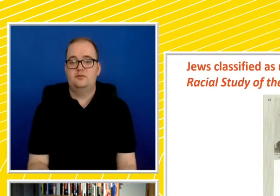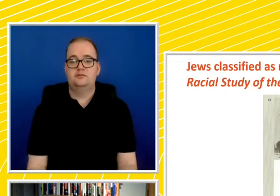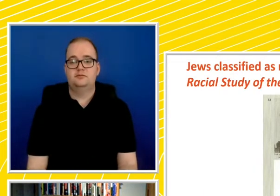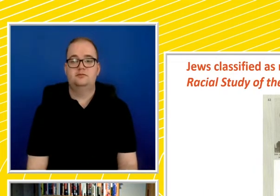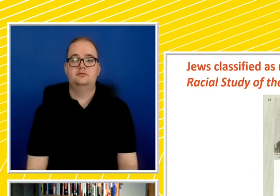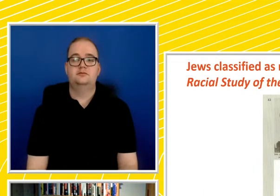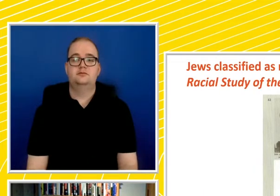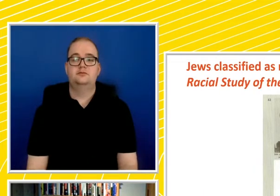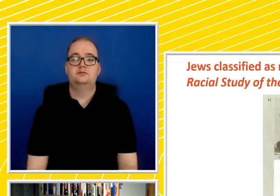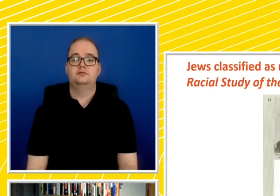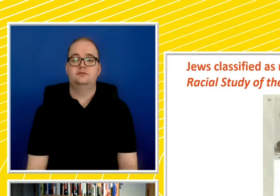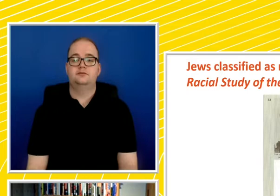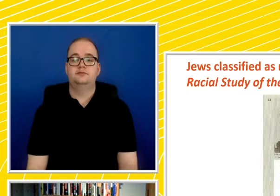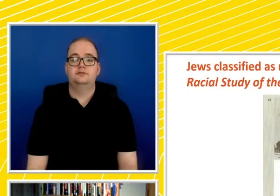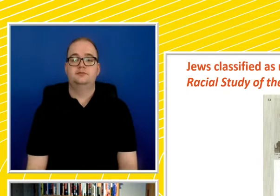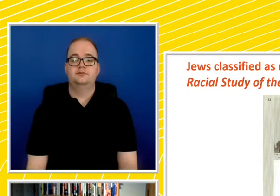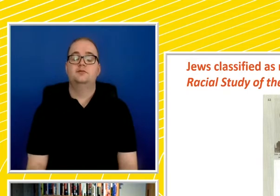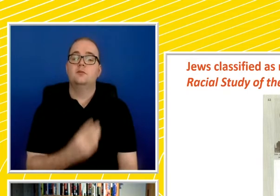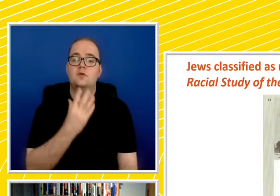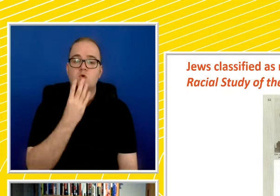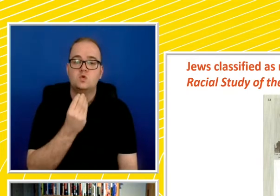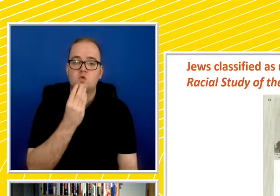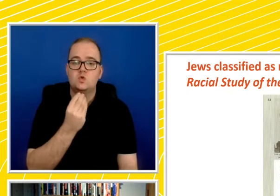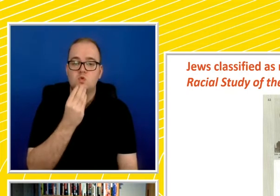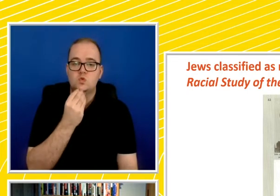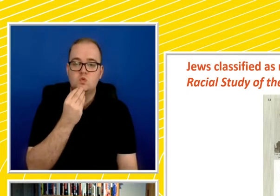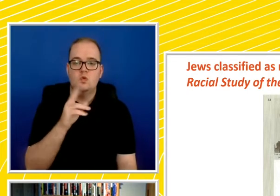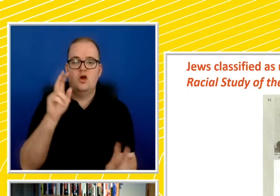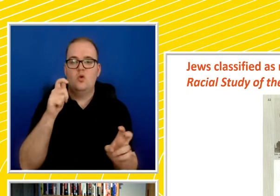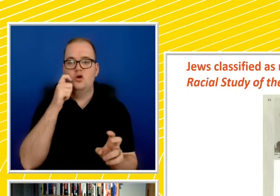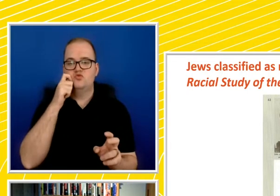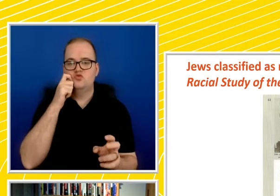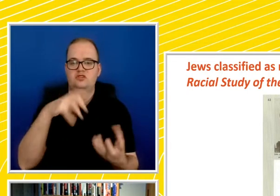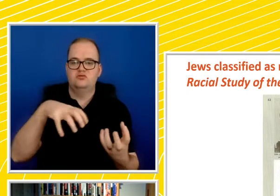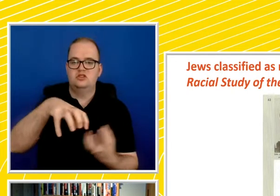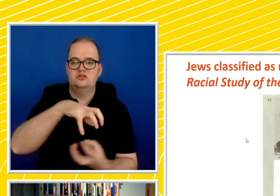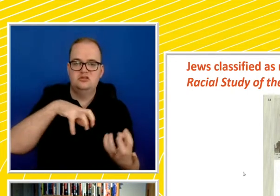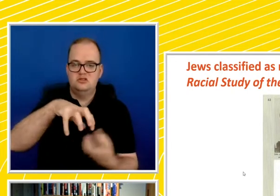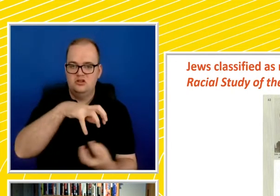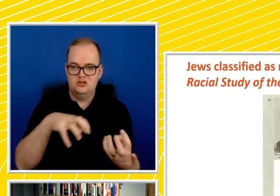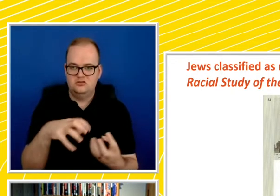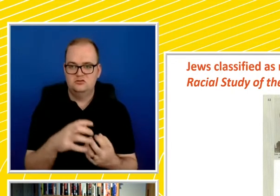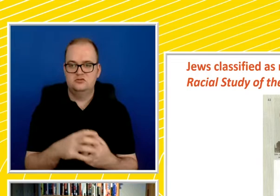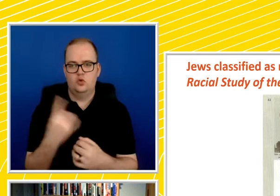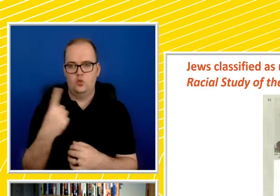And Jews are classified as racial admixtures by another influential author, Gunther.